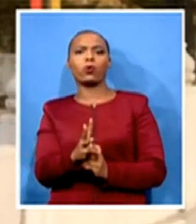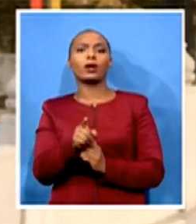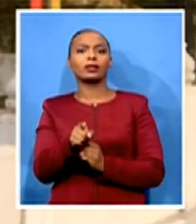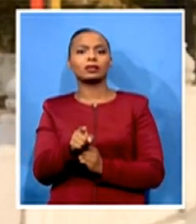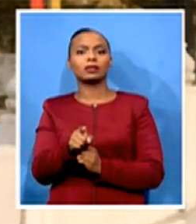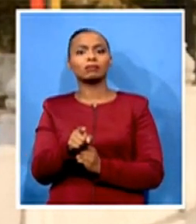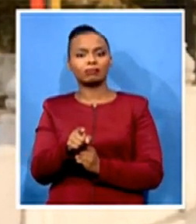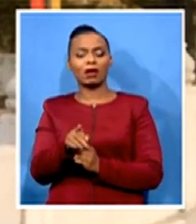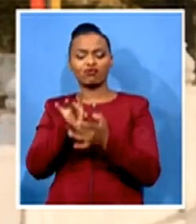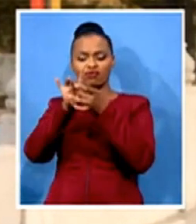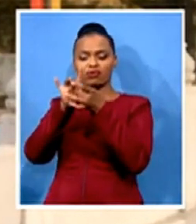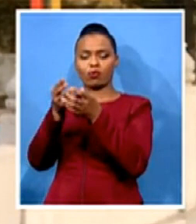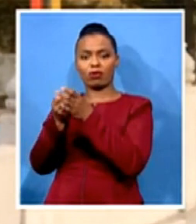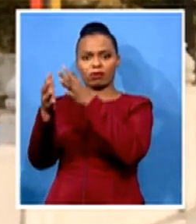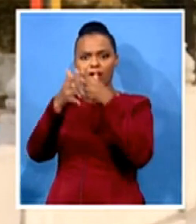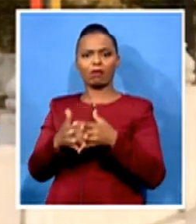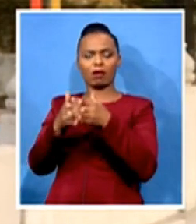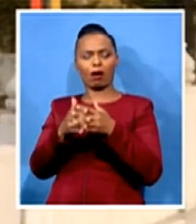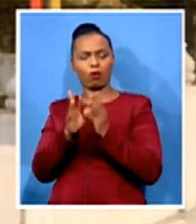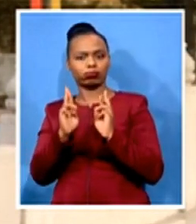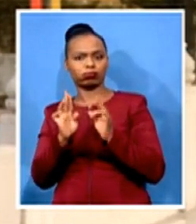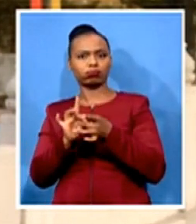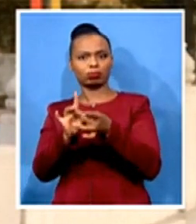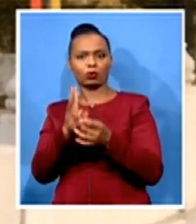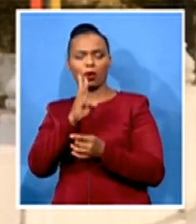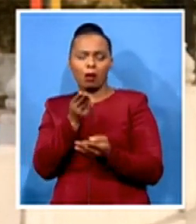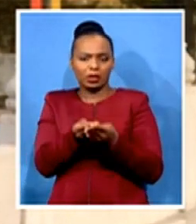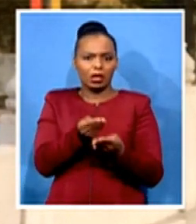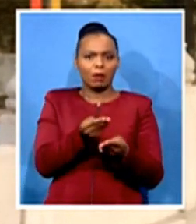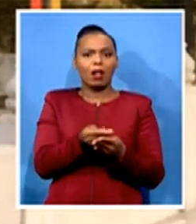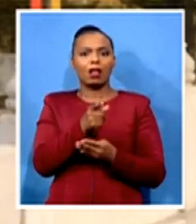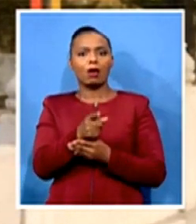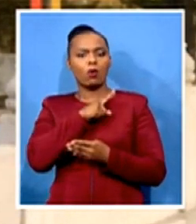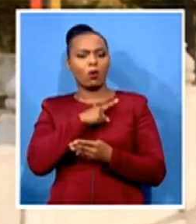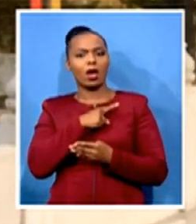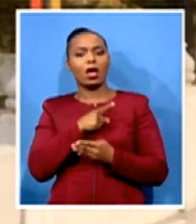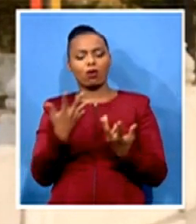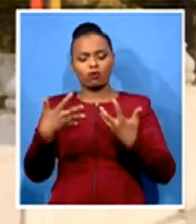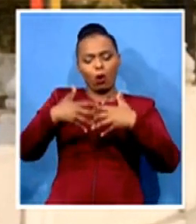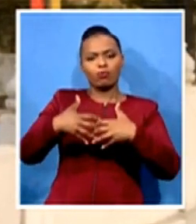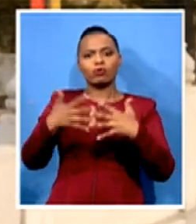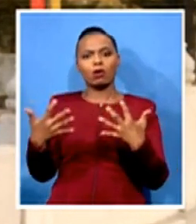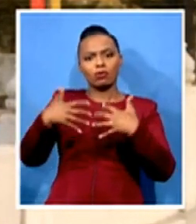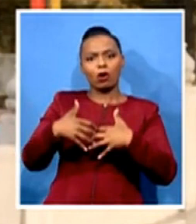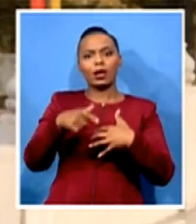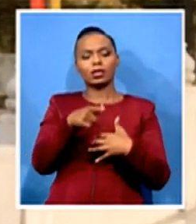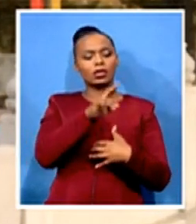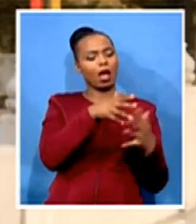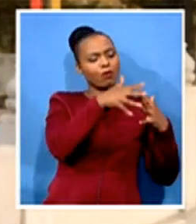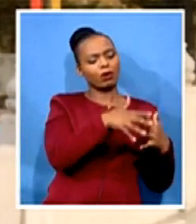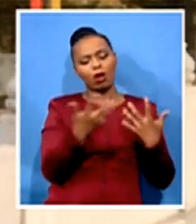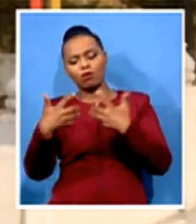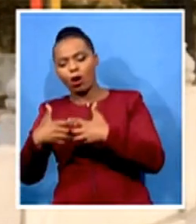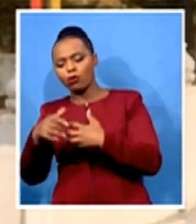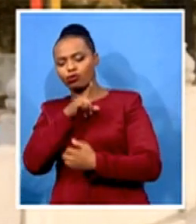talks about the possibility of the U.S. cooperating with China on things like the development of a vaccine to combat the